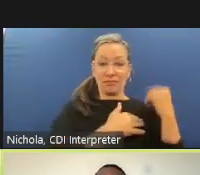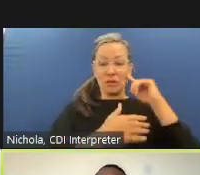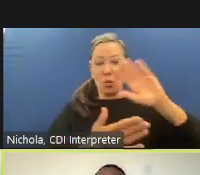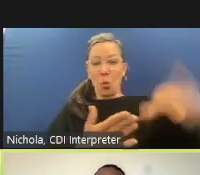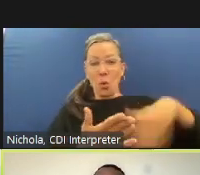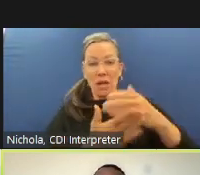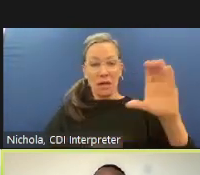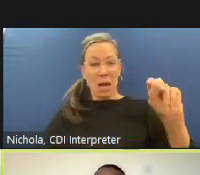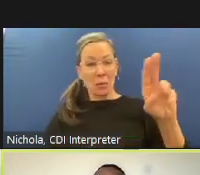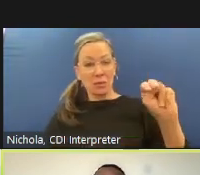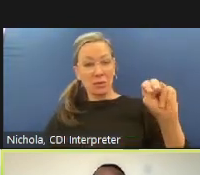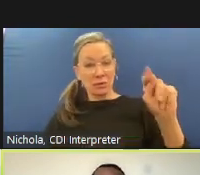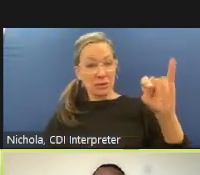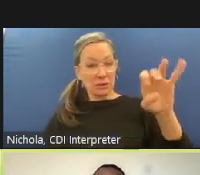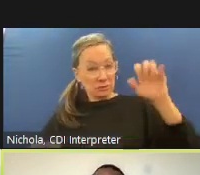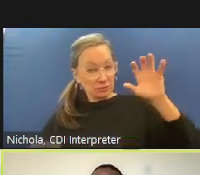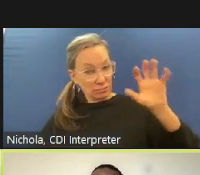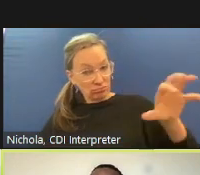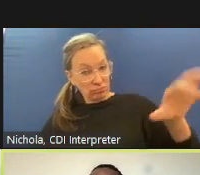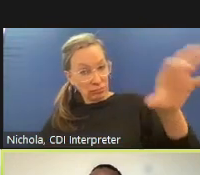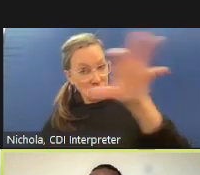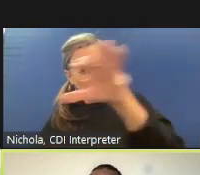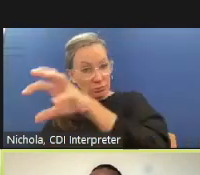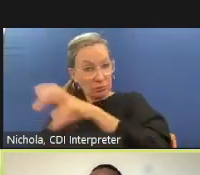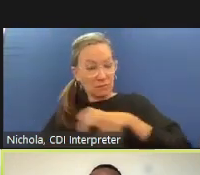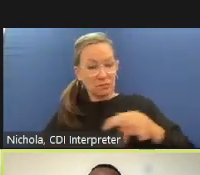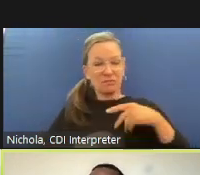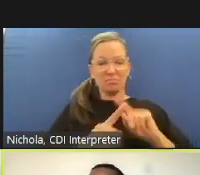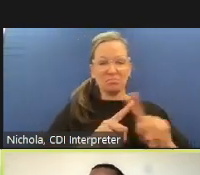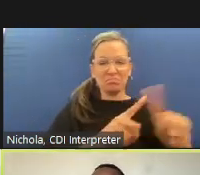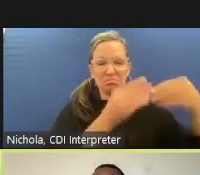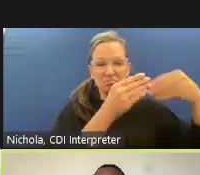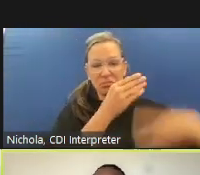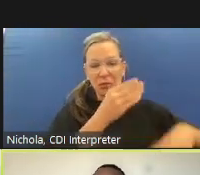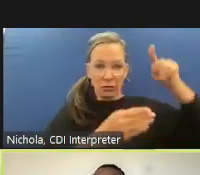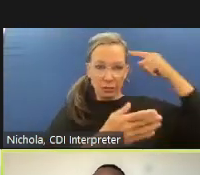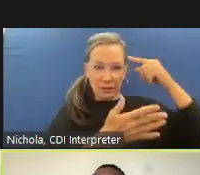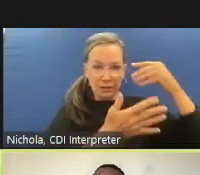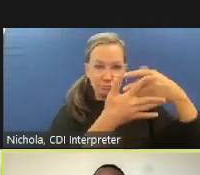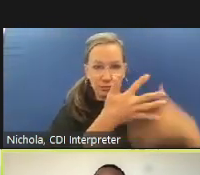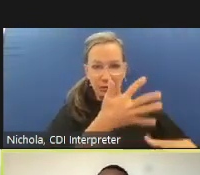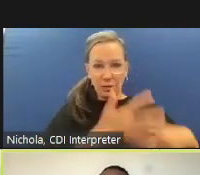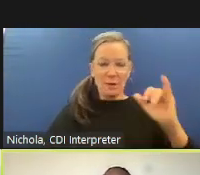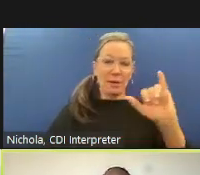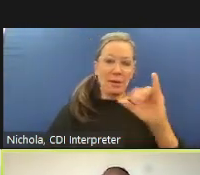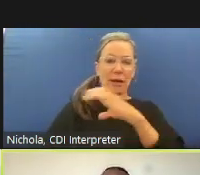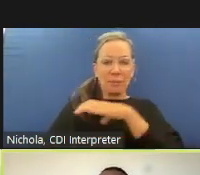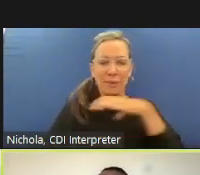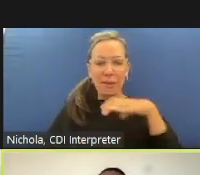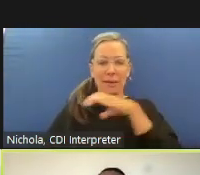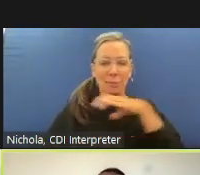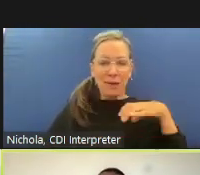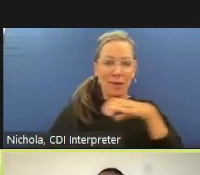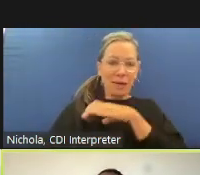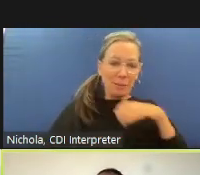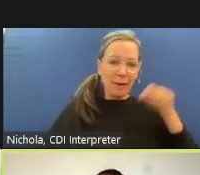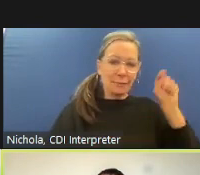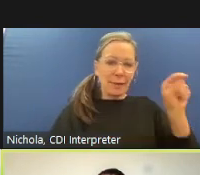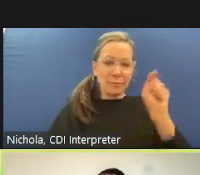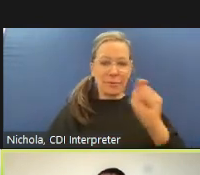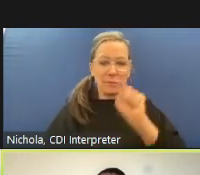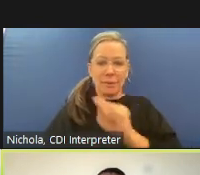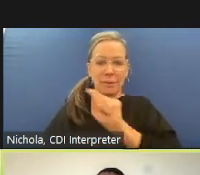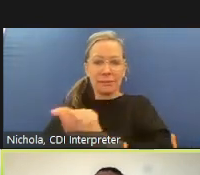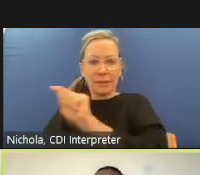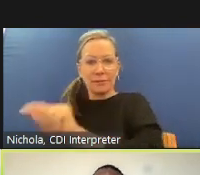oversight board or committee allows you to have a group of people who can receive specific training and be more focused on